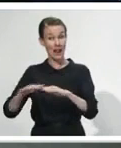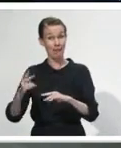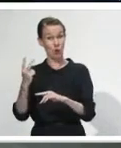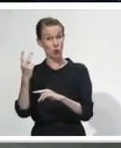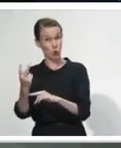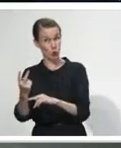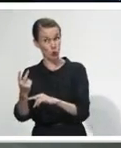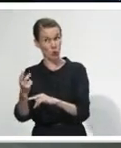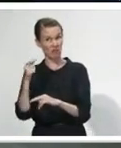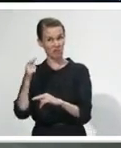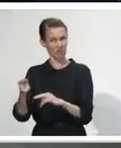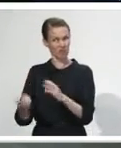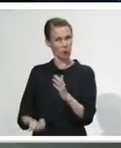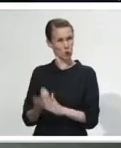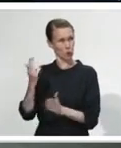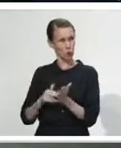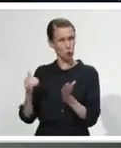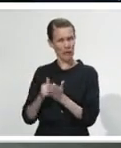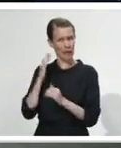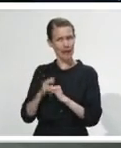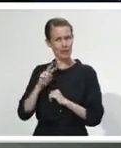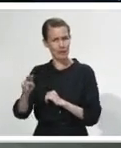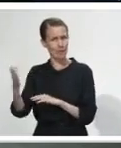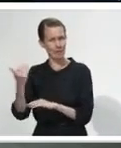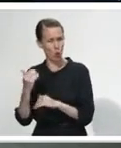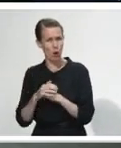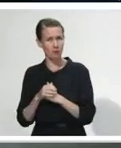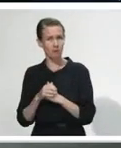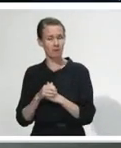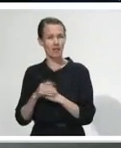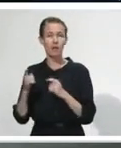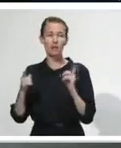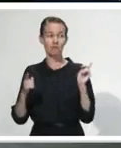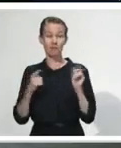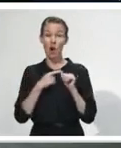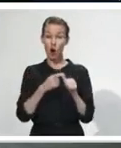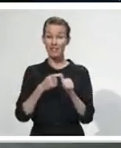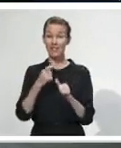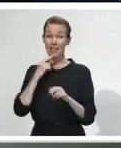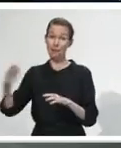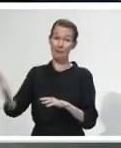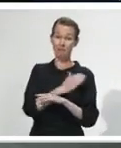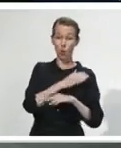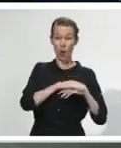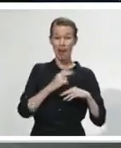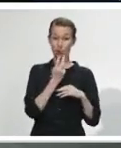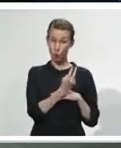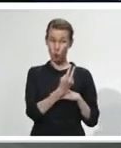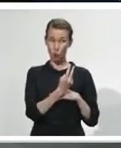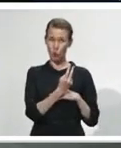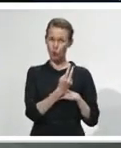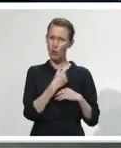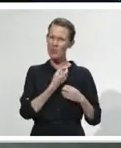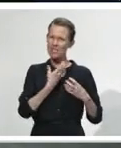probably people's primary reflection from level two for the first period that we were in it was the issue of ongoing social distancing,